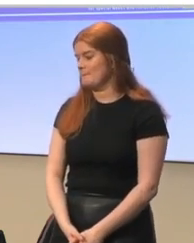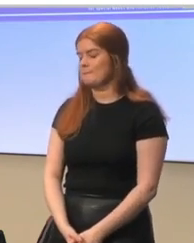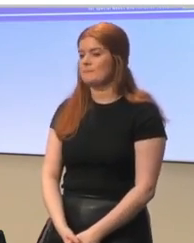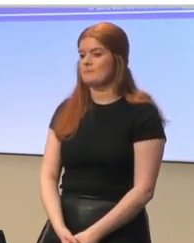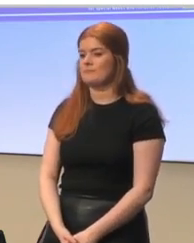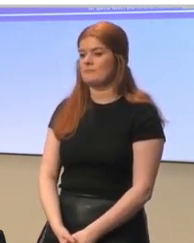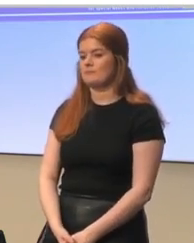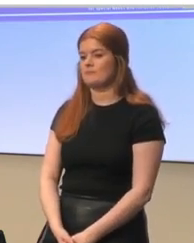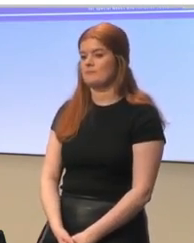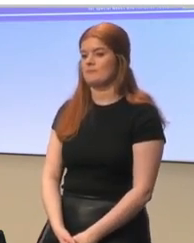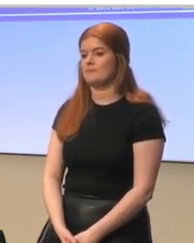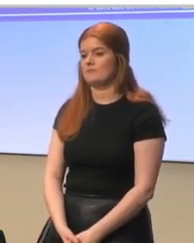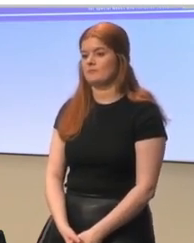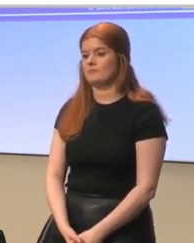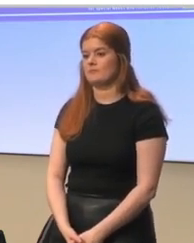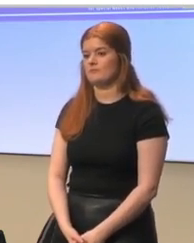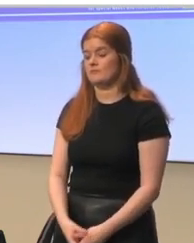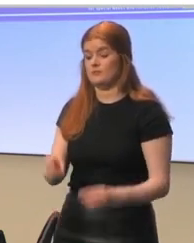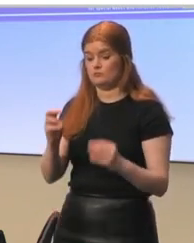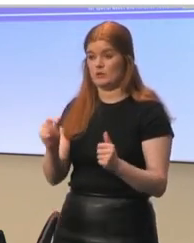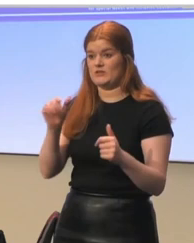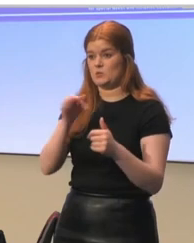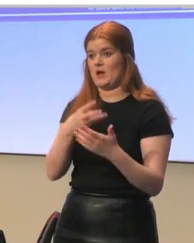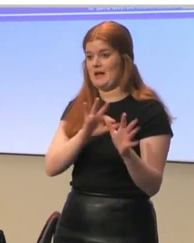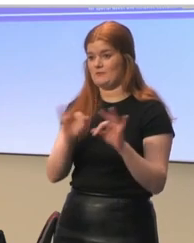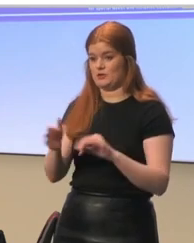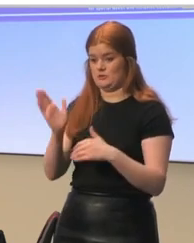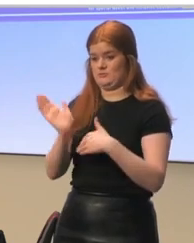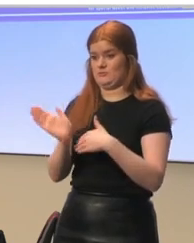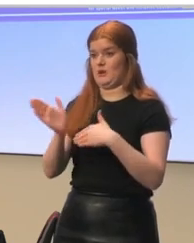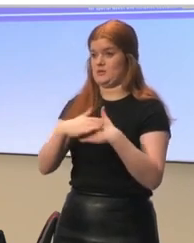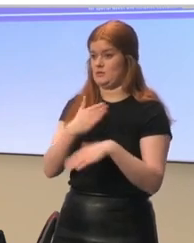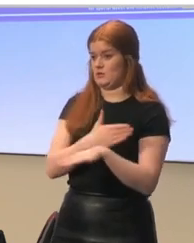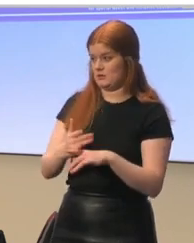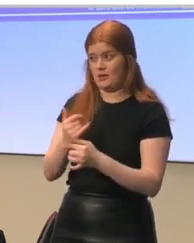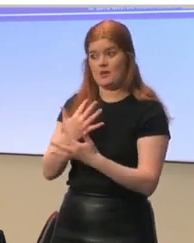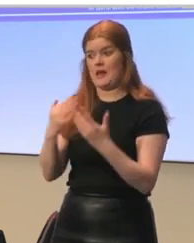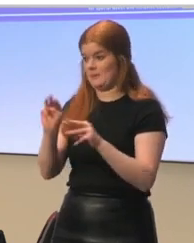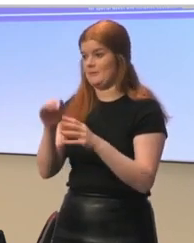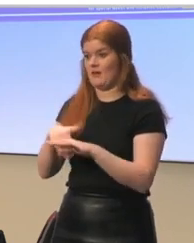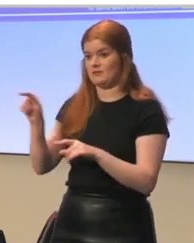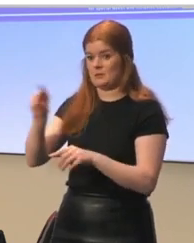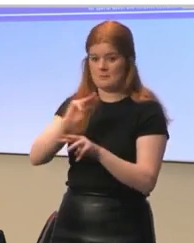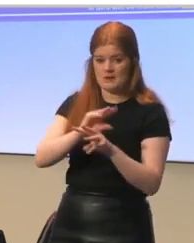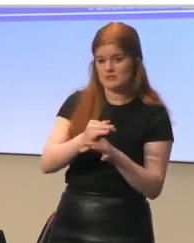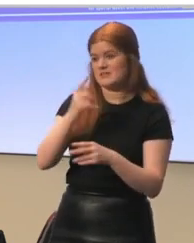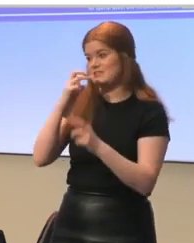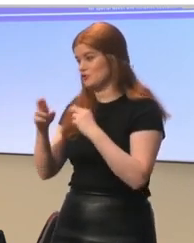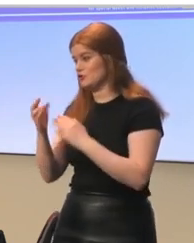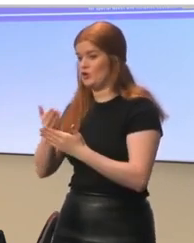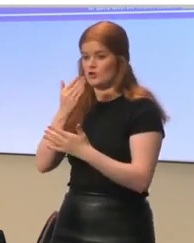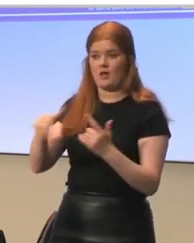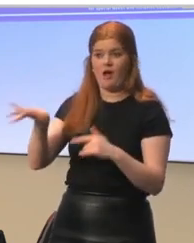right after the pandemic had started, lots of the stakeholders, parents, teachers, as well as learners,